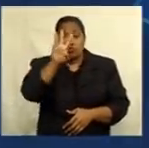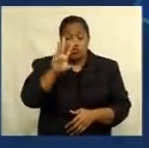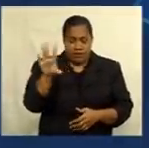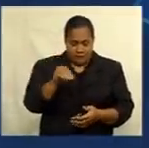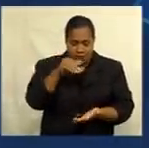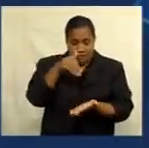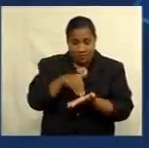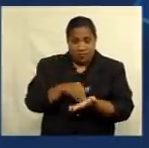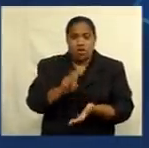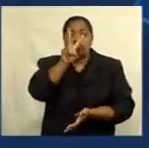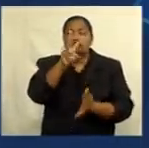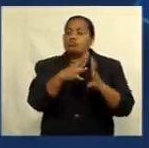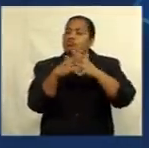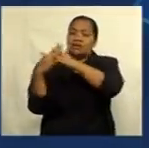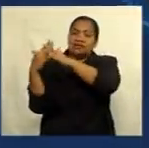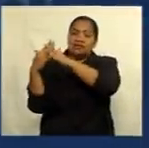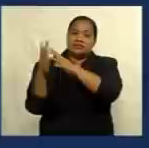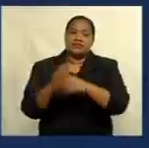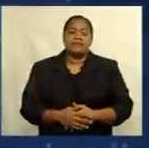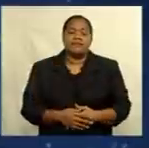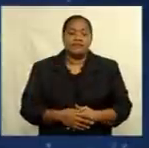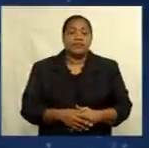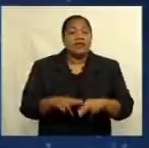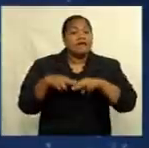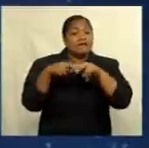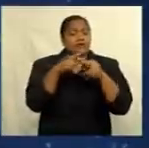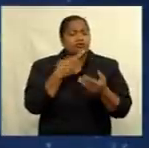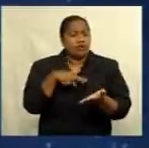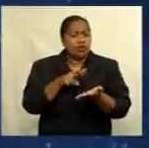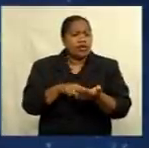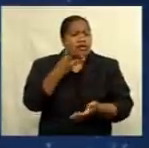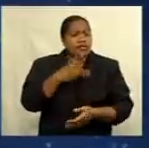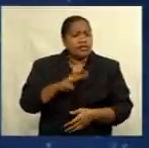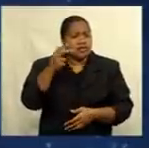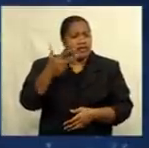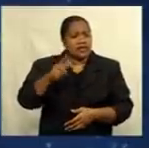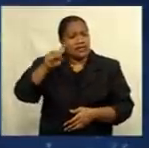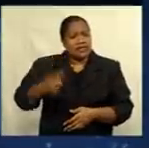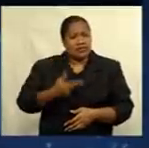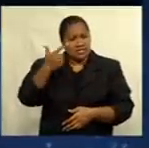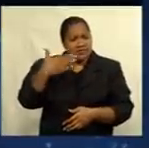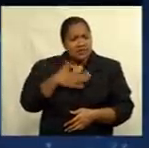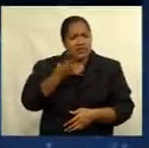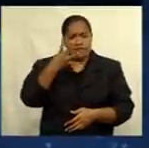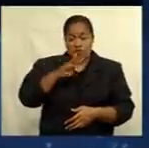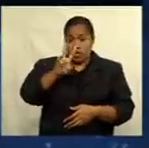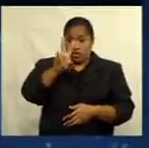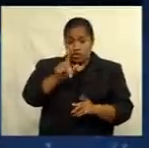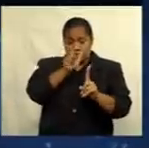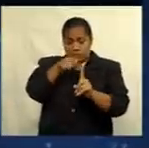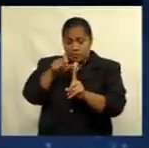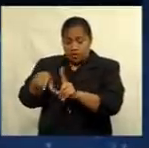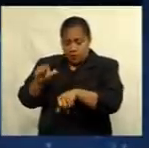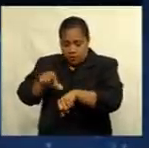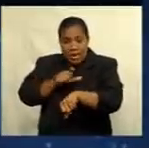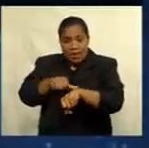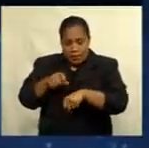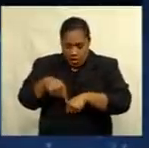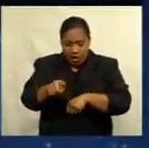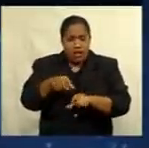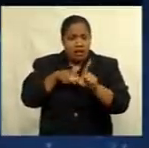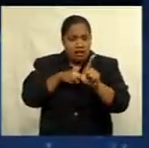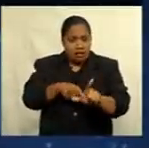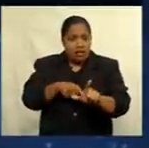and two from the West. Fiji has recorded 38,742 cases since April this year. There are now